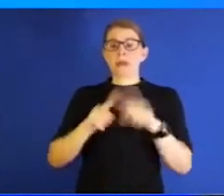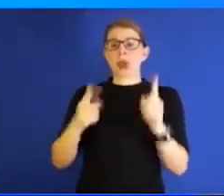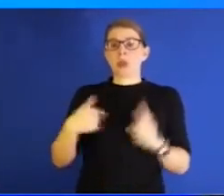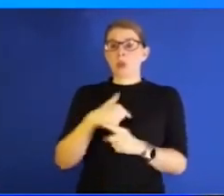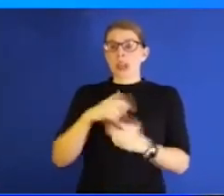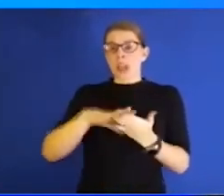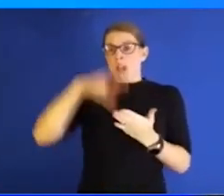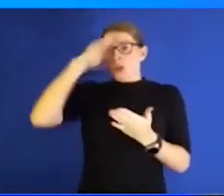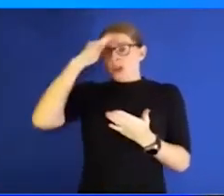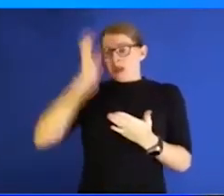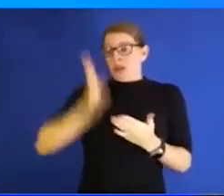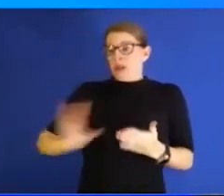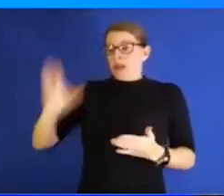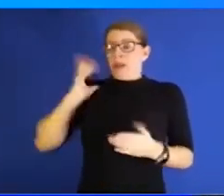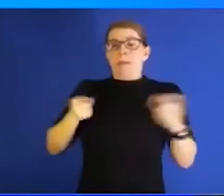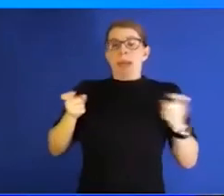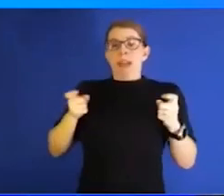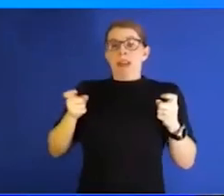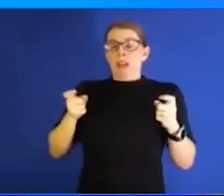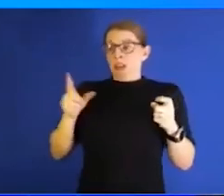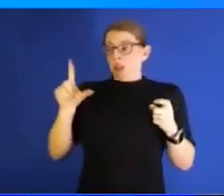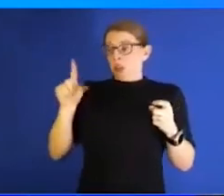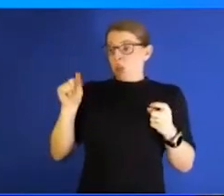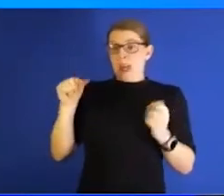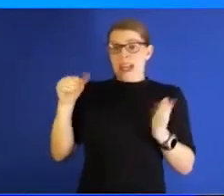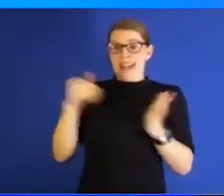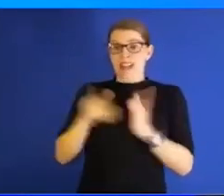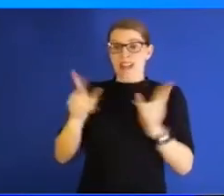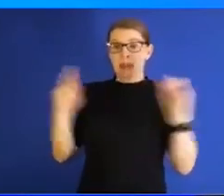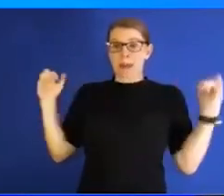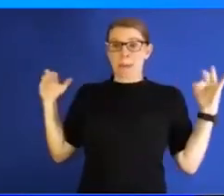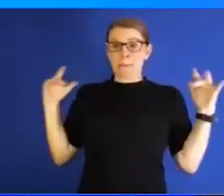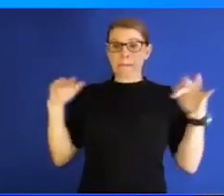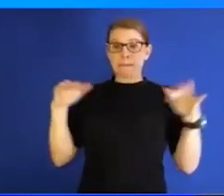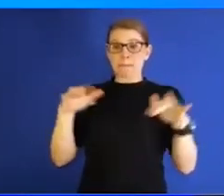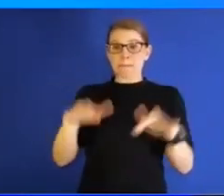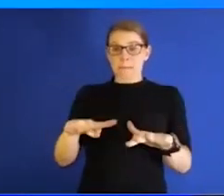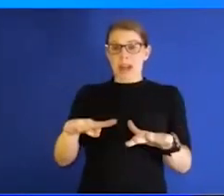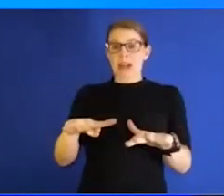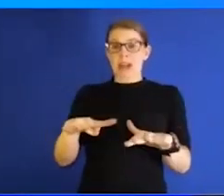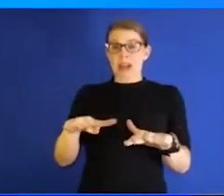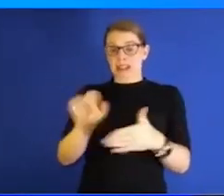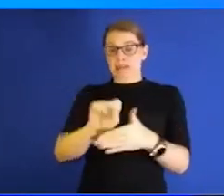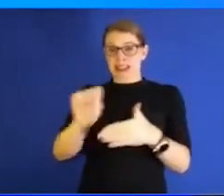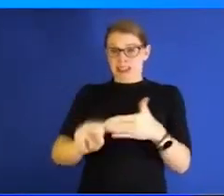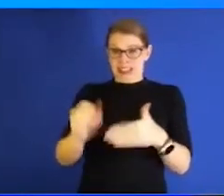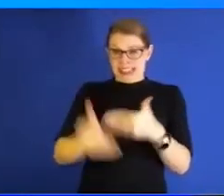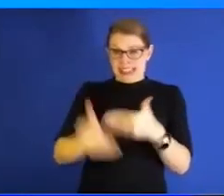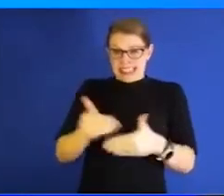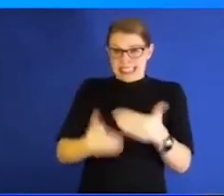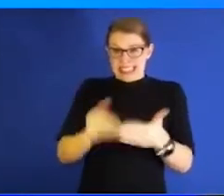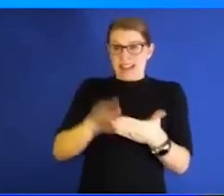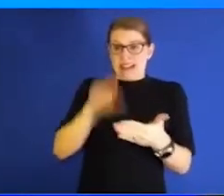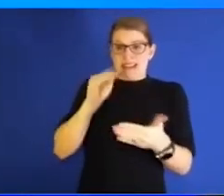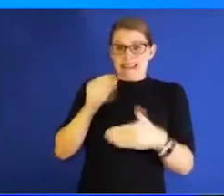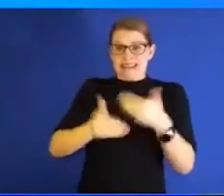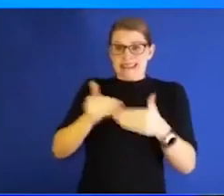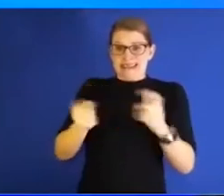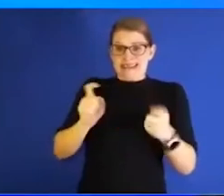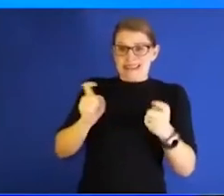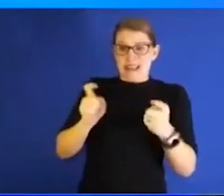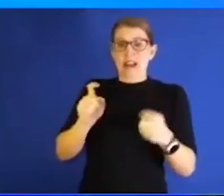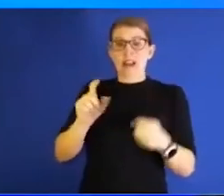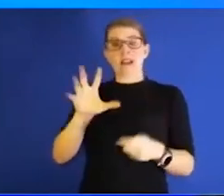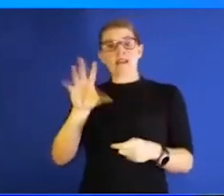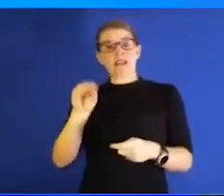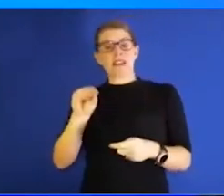manage bringing back 20,000 people and then manage through the course of that semester. And we were about 50 percent online, 50 percent